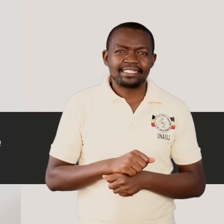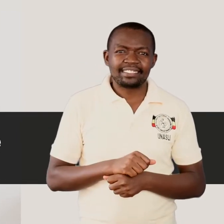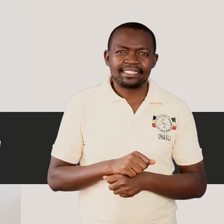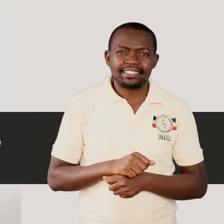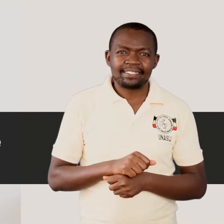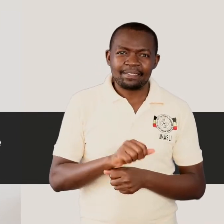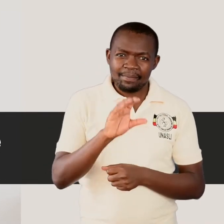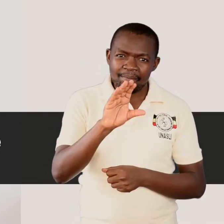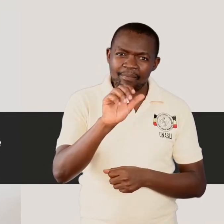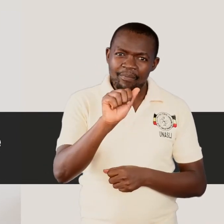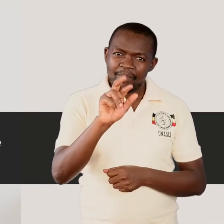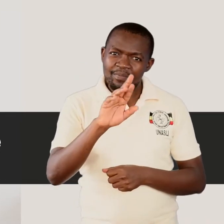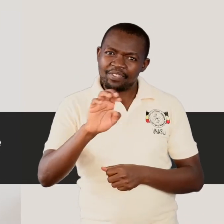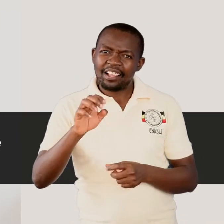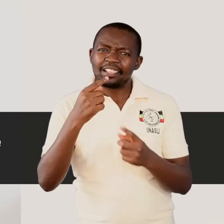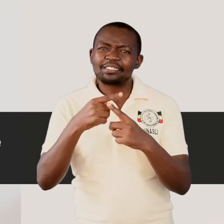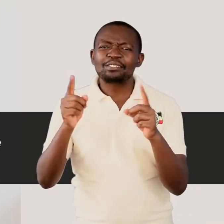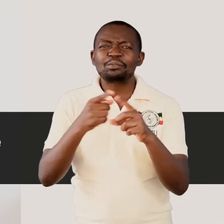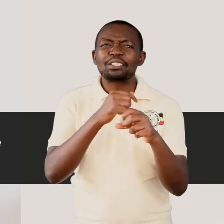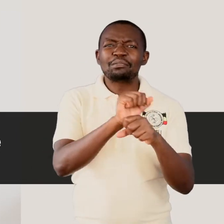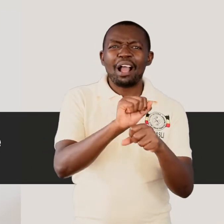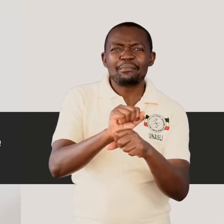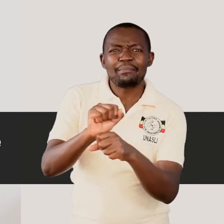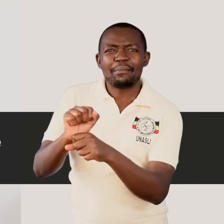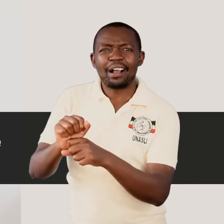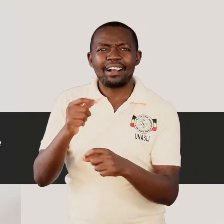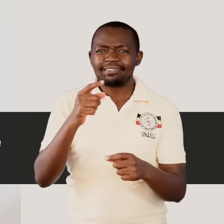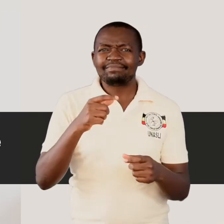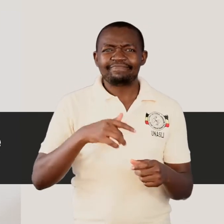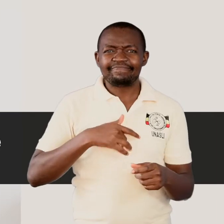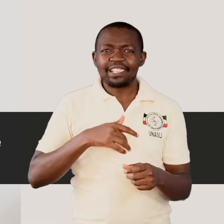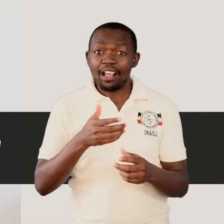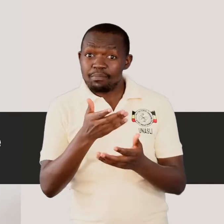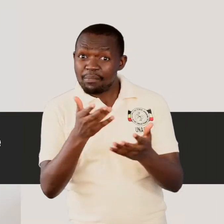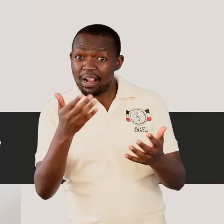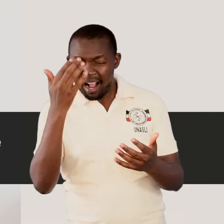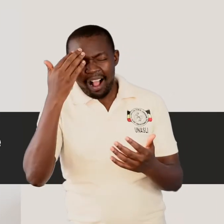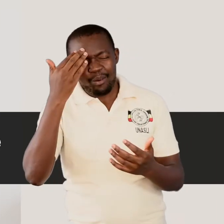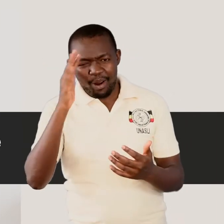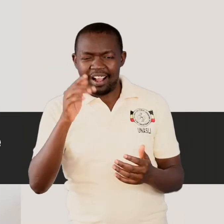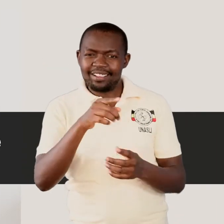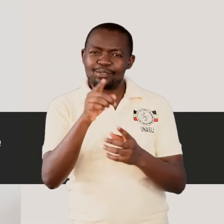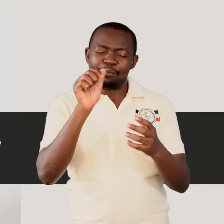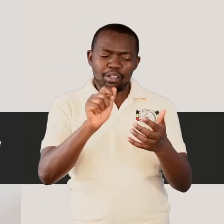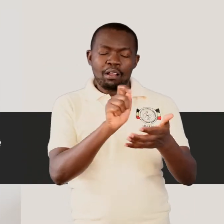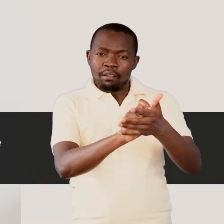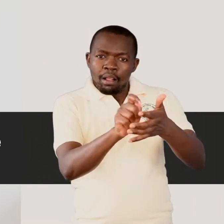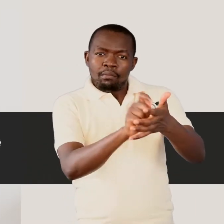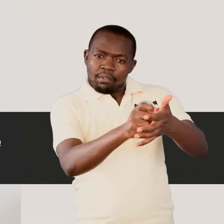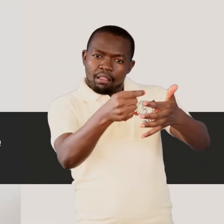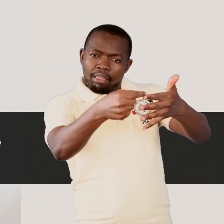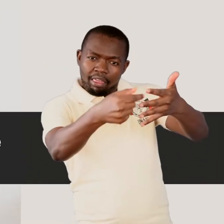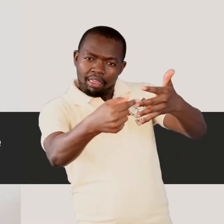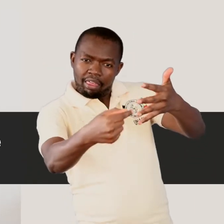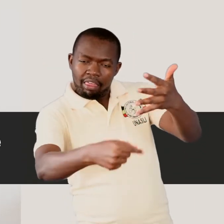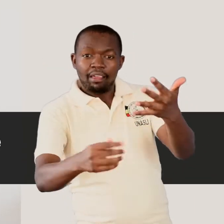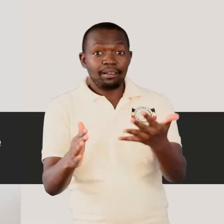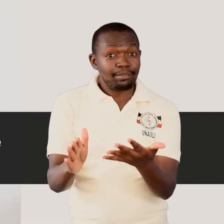I believe you can fill up the whole page with careers.